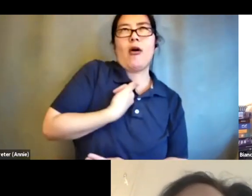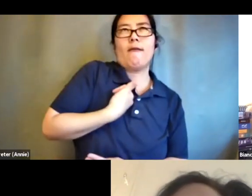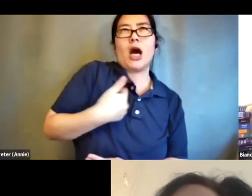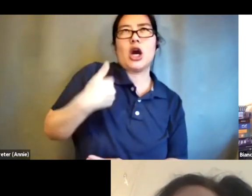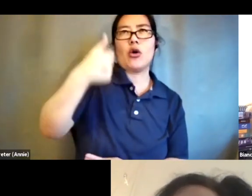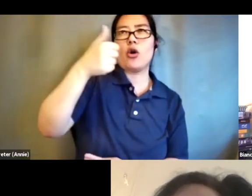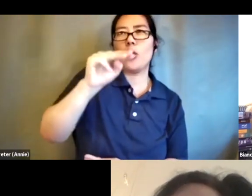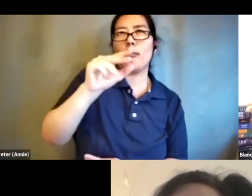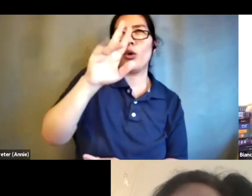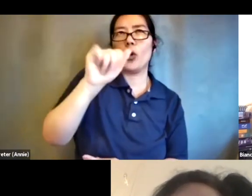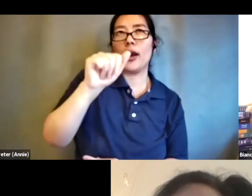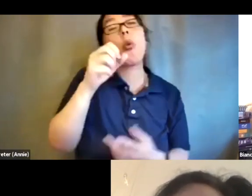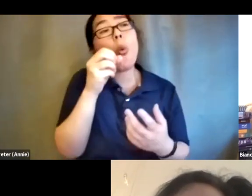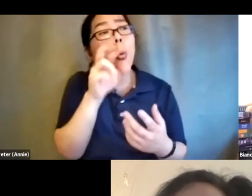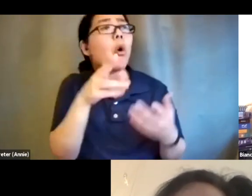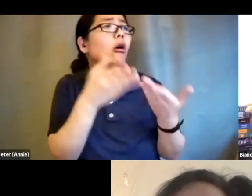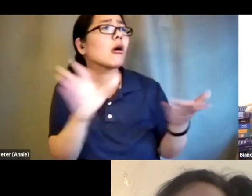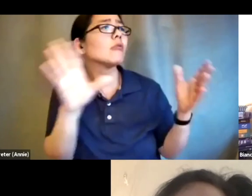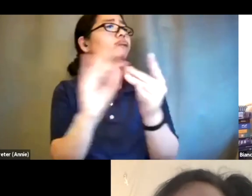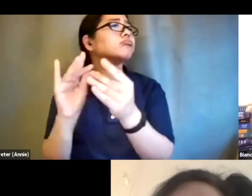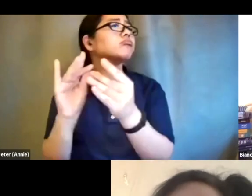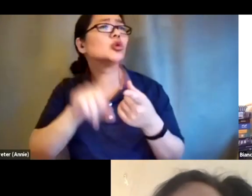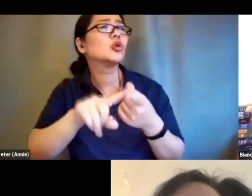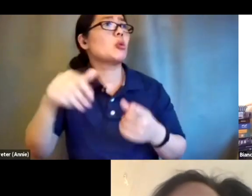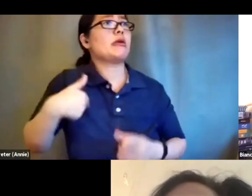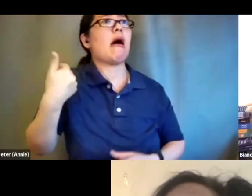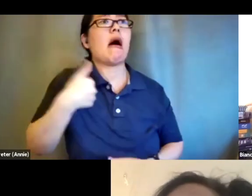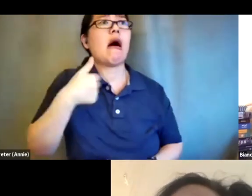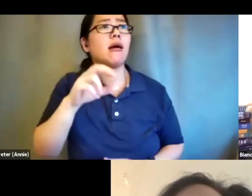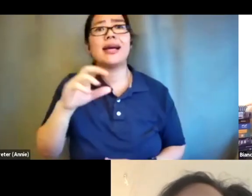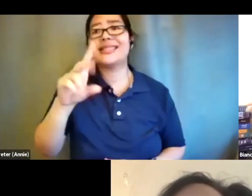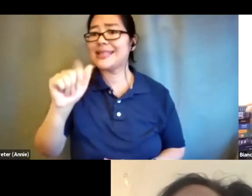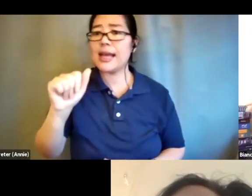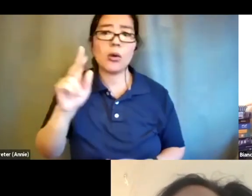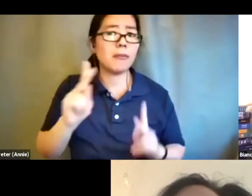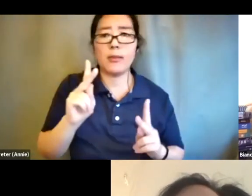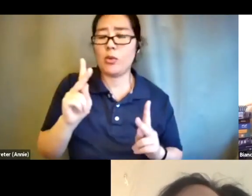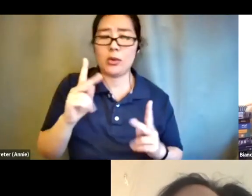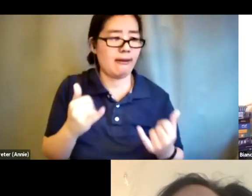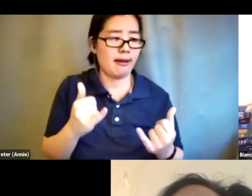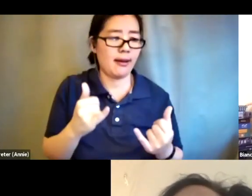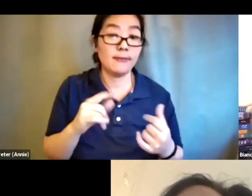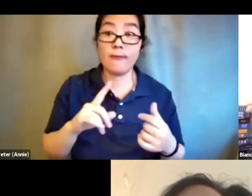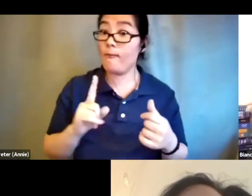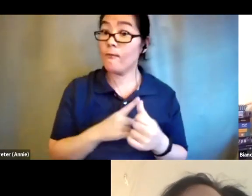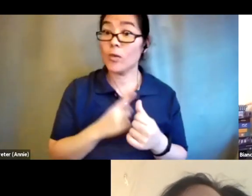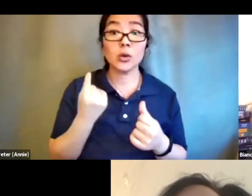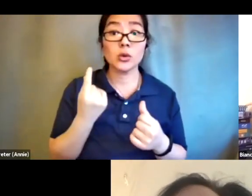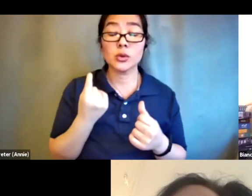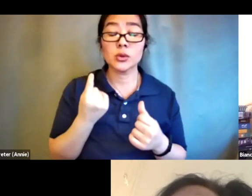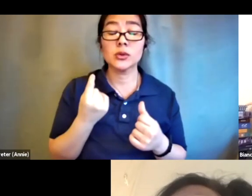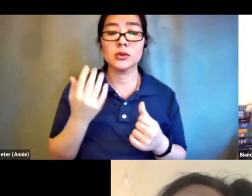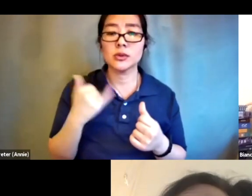young disabled people today um i would like to say that the first thing i want you to know is that you already have